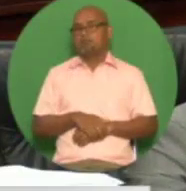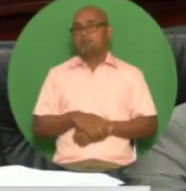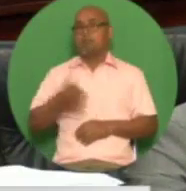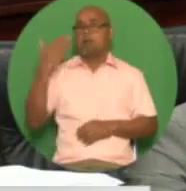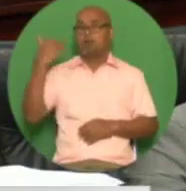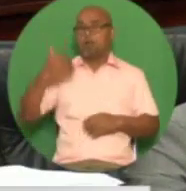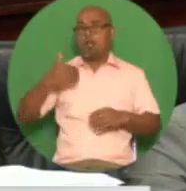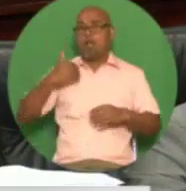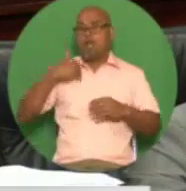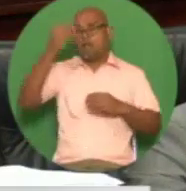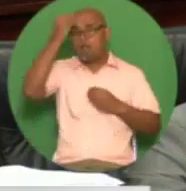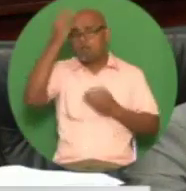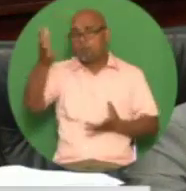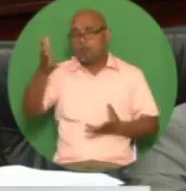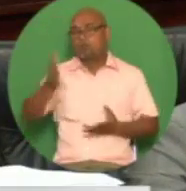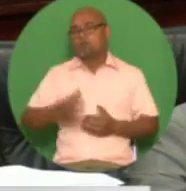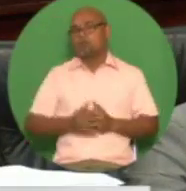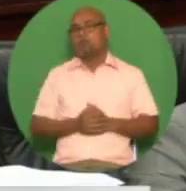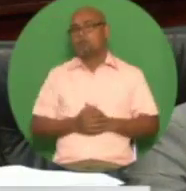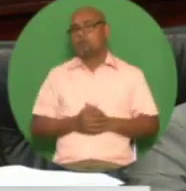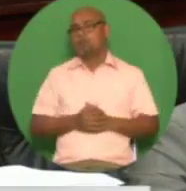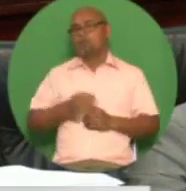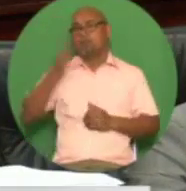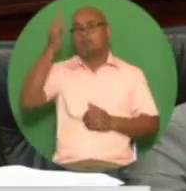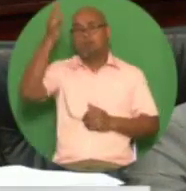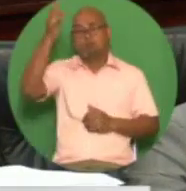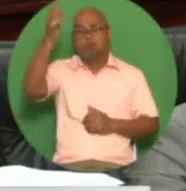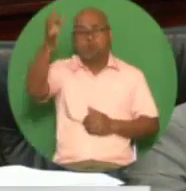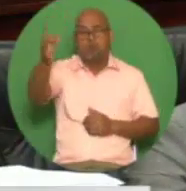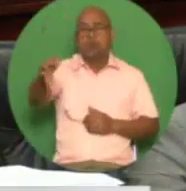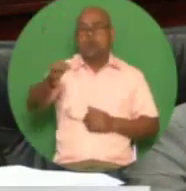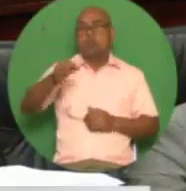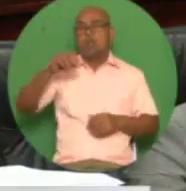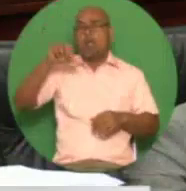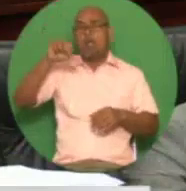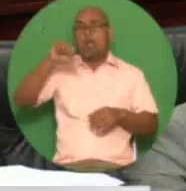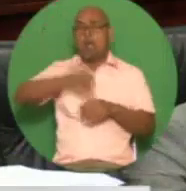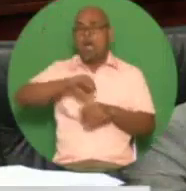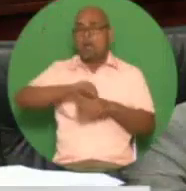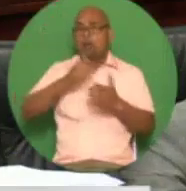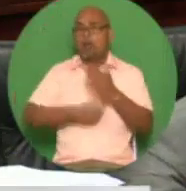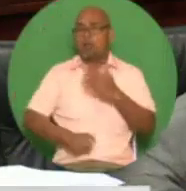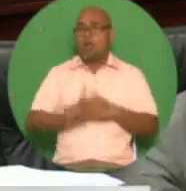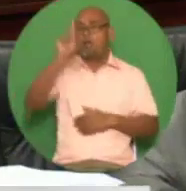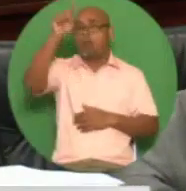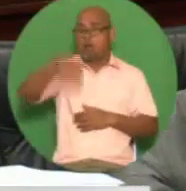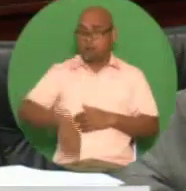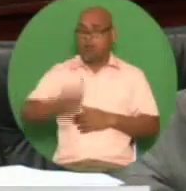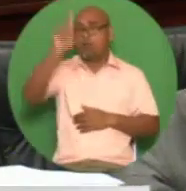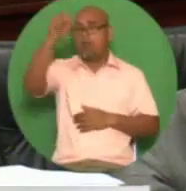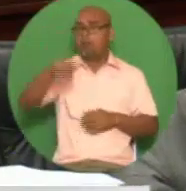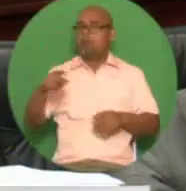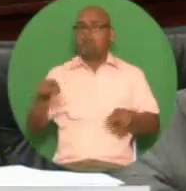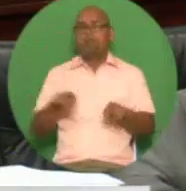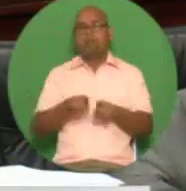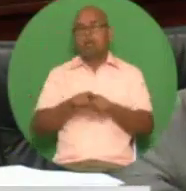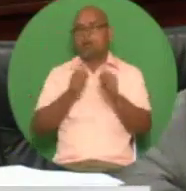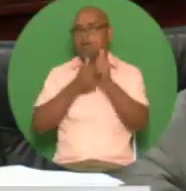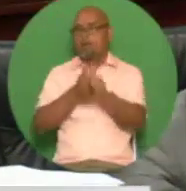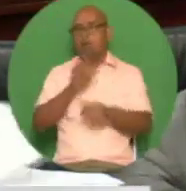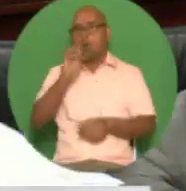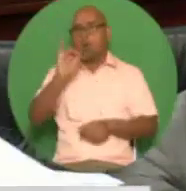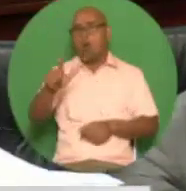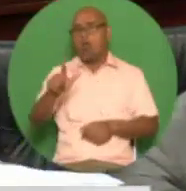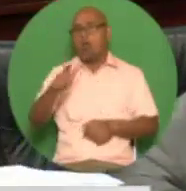at that time that in the future fuel prices will fluctuate with the price of oil and the prices of refined products